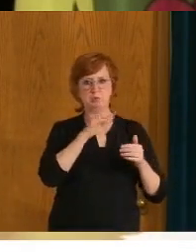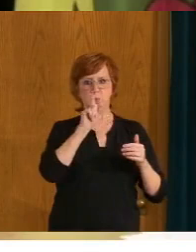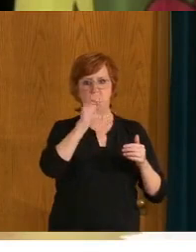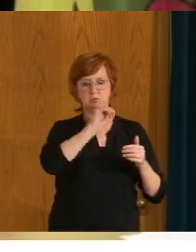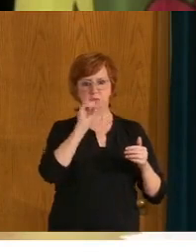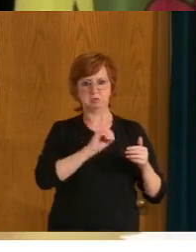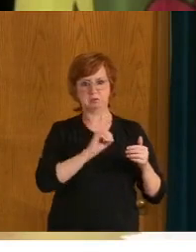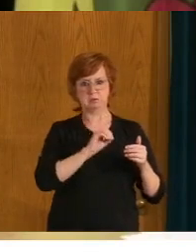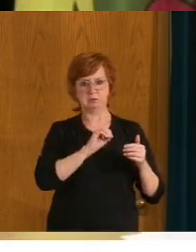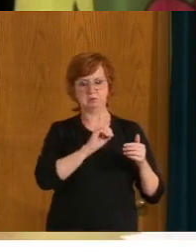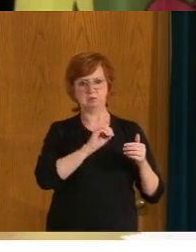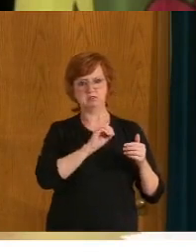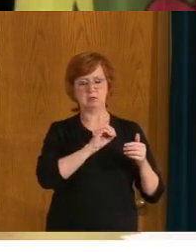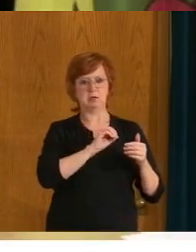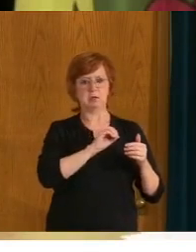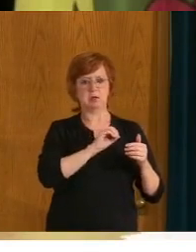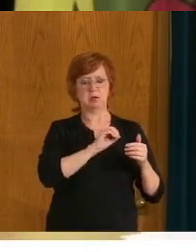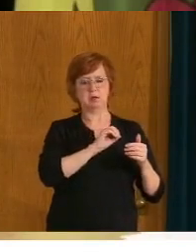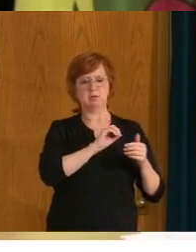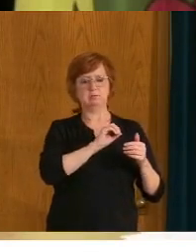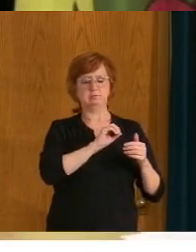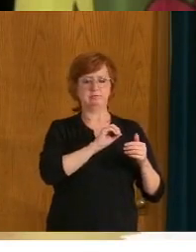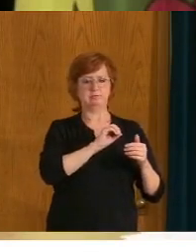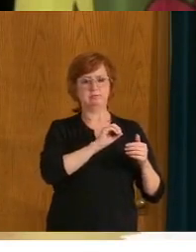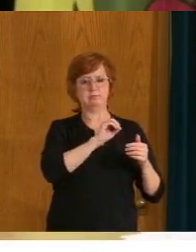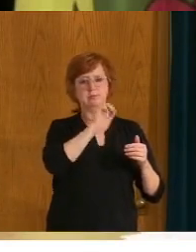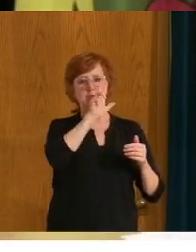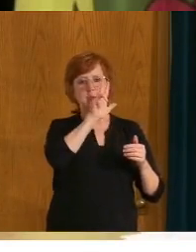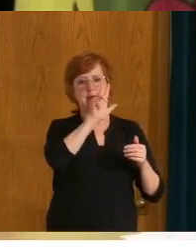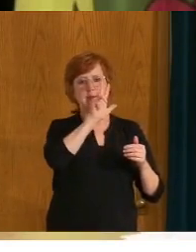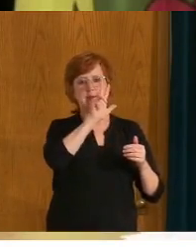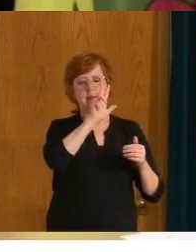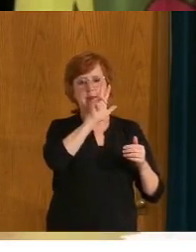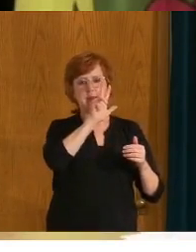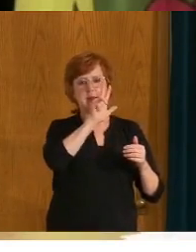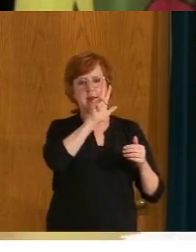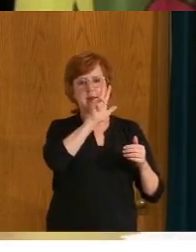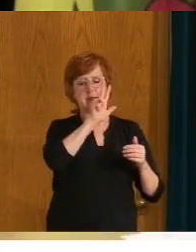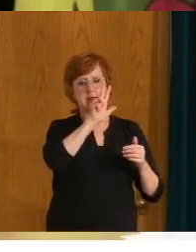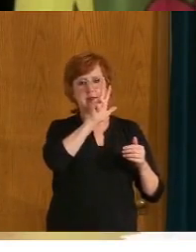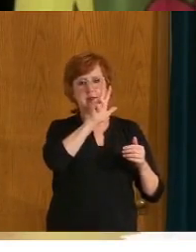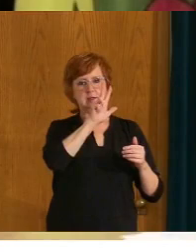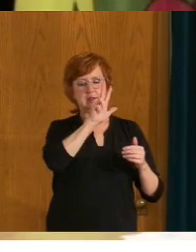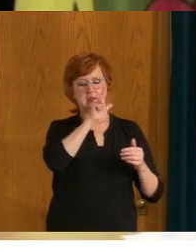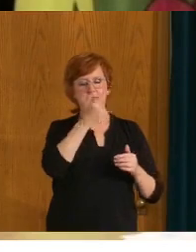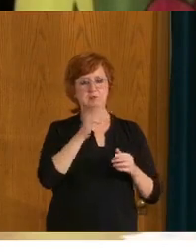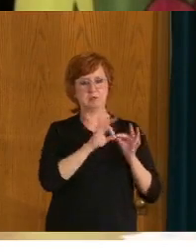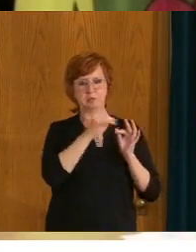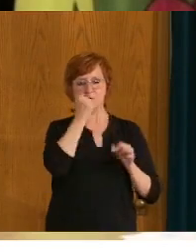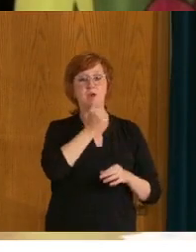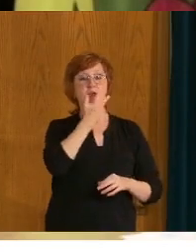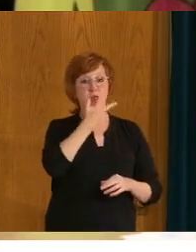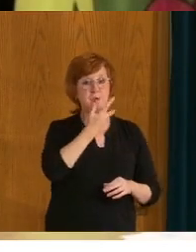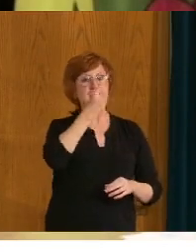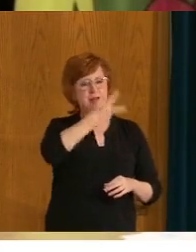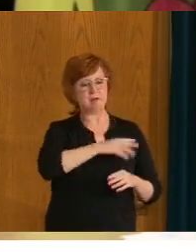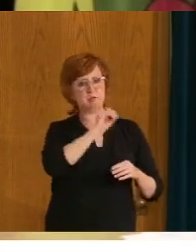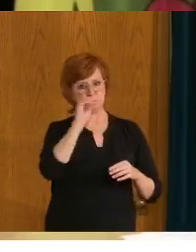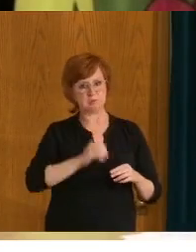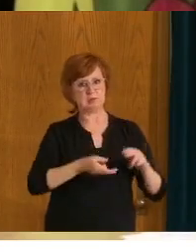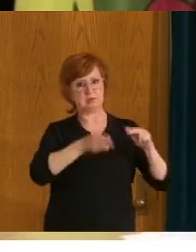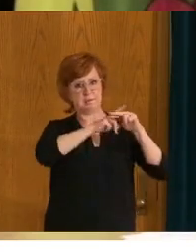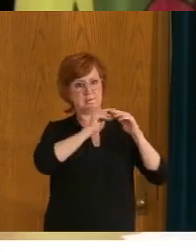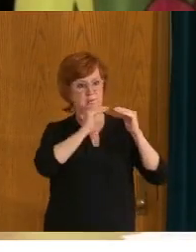that's neither here nor there. Saskatchewan people have, uh, come out in, in large, large numbers. Um, first shot where it has